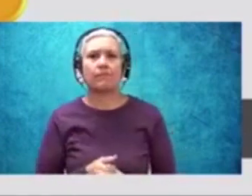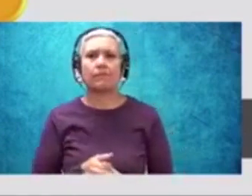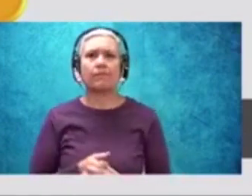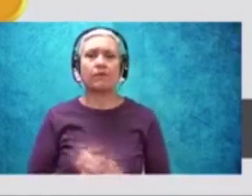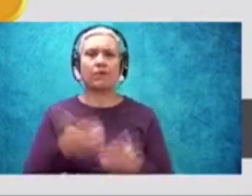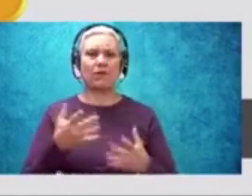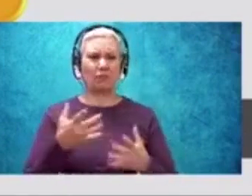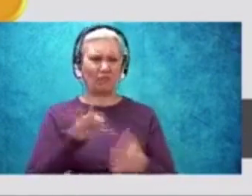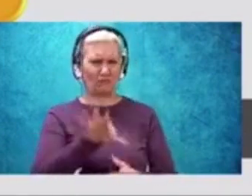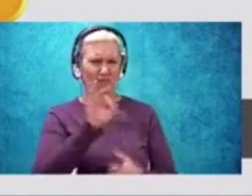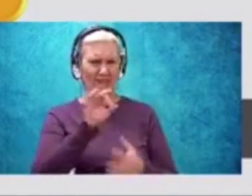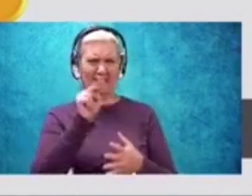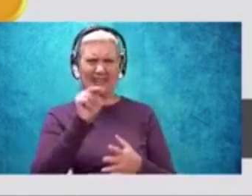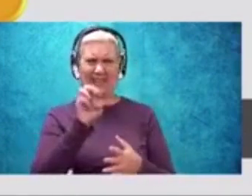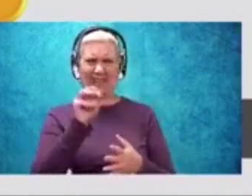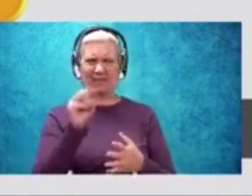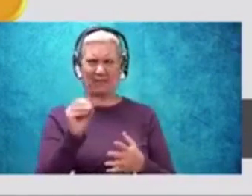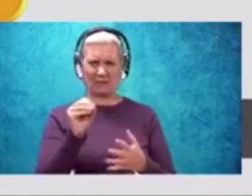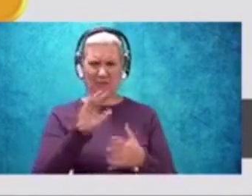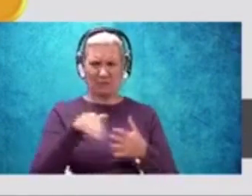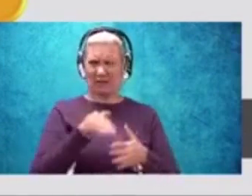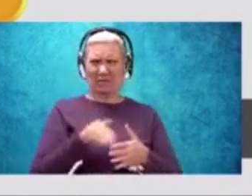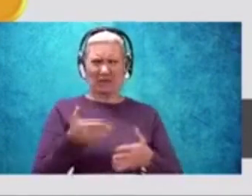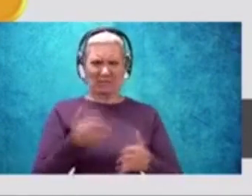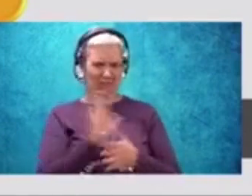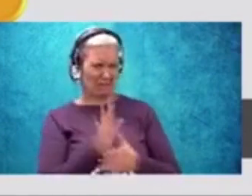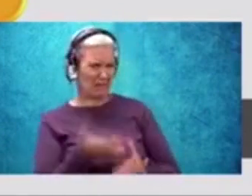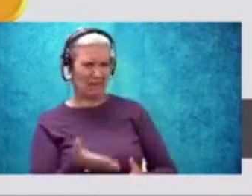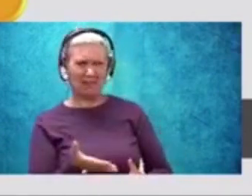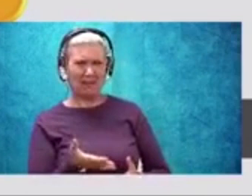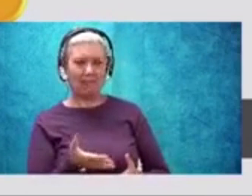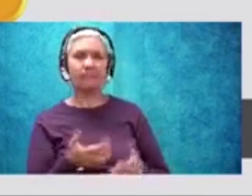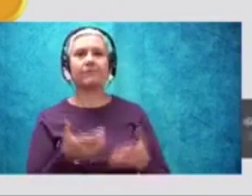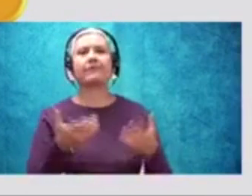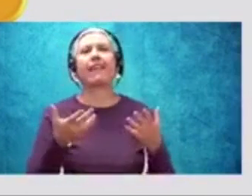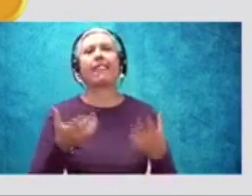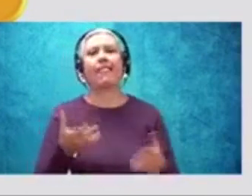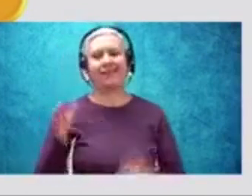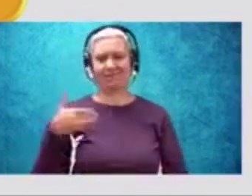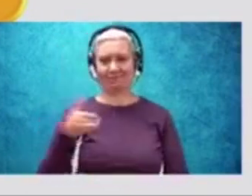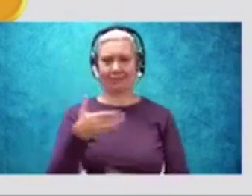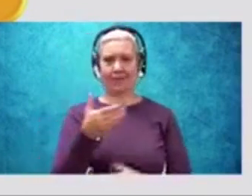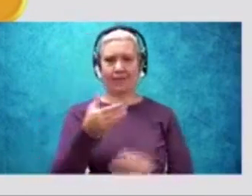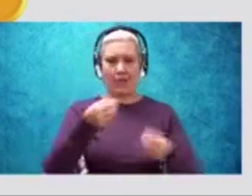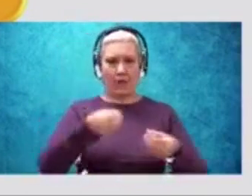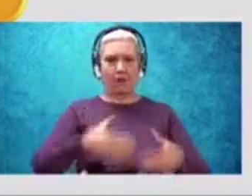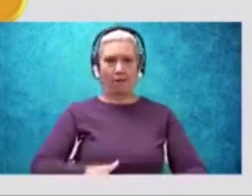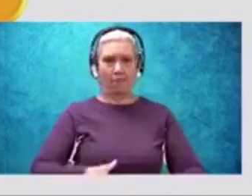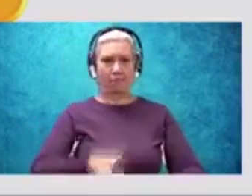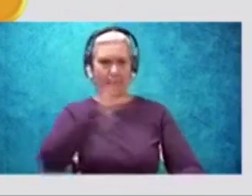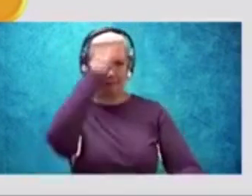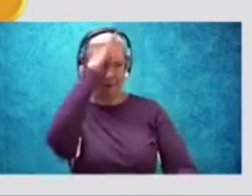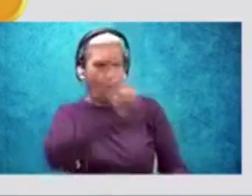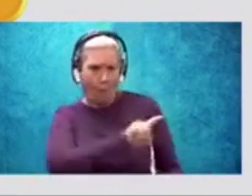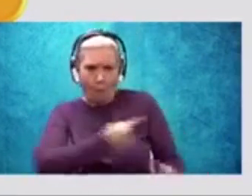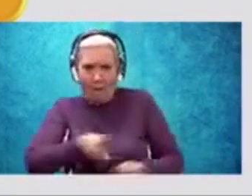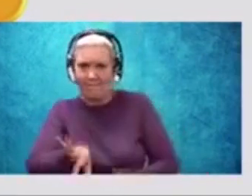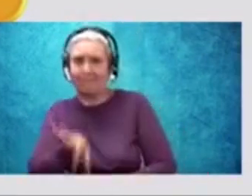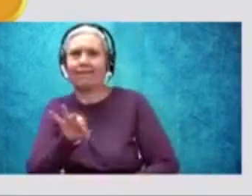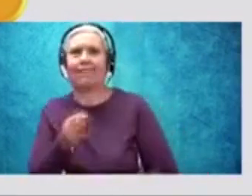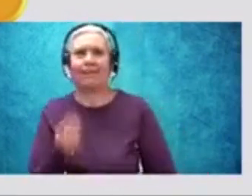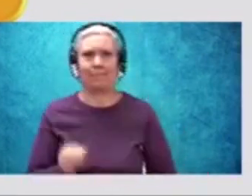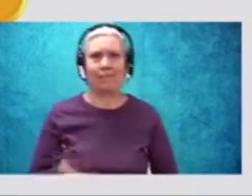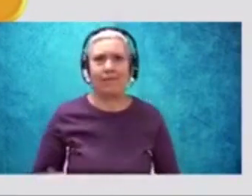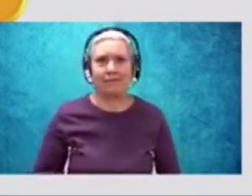is Finding Nemo about? You would probably say, well, it's about a fish who gets lost and his dad comes and finds him. Right?